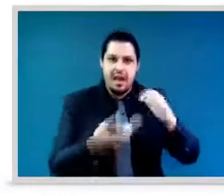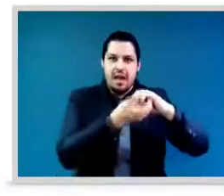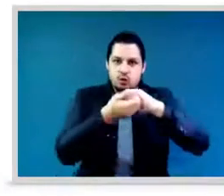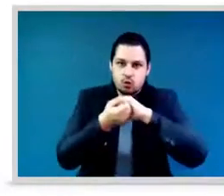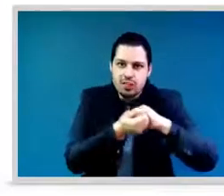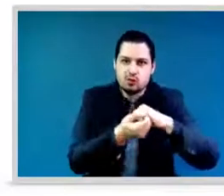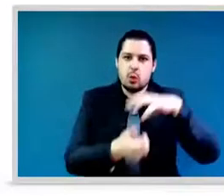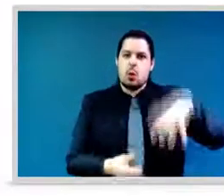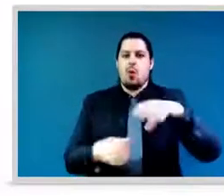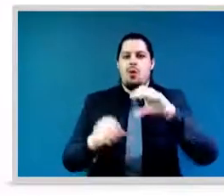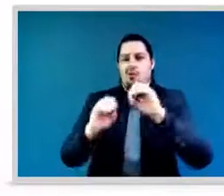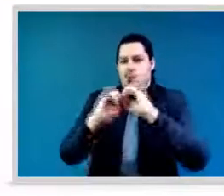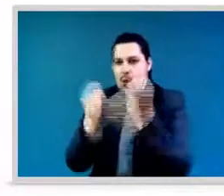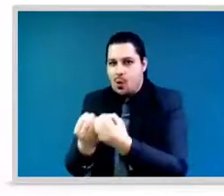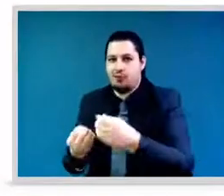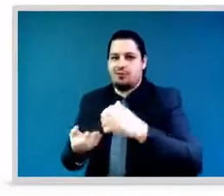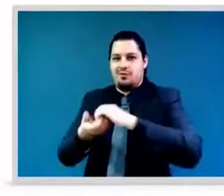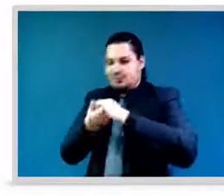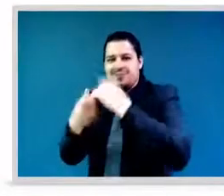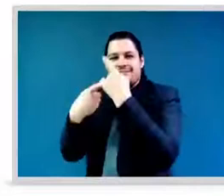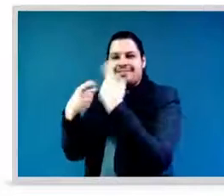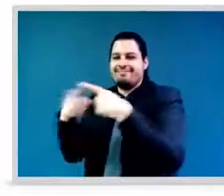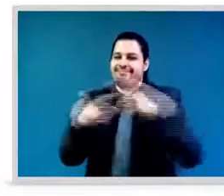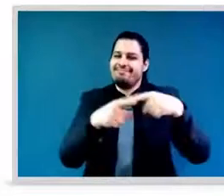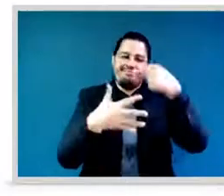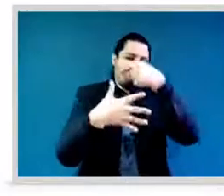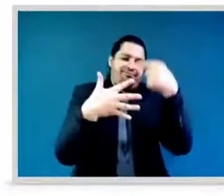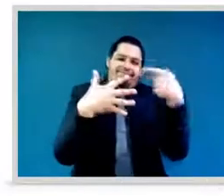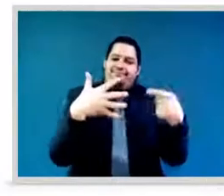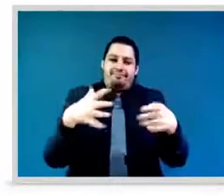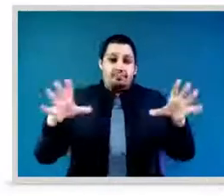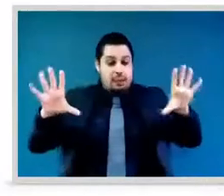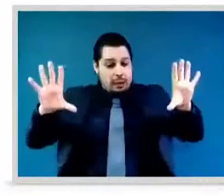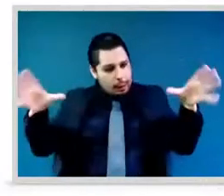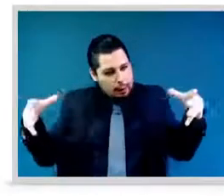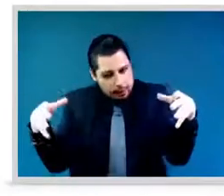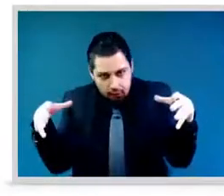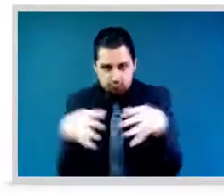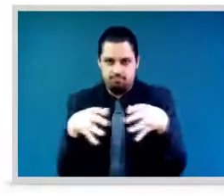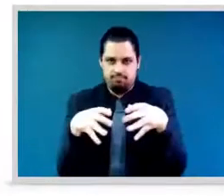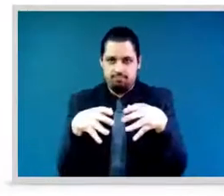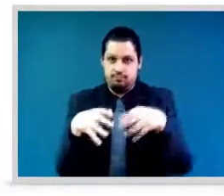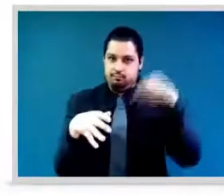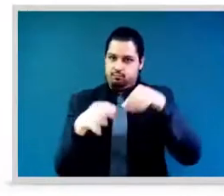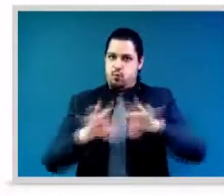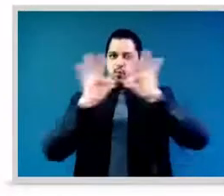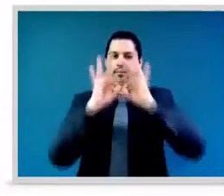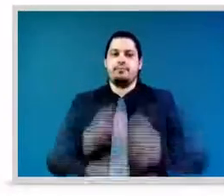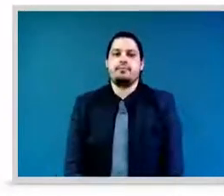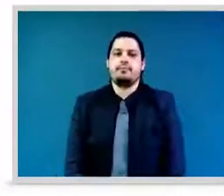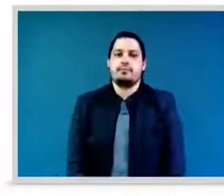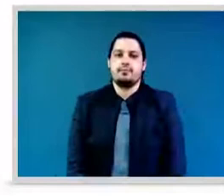states, we have the UN. We are a broad force and we are allies. We also want